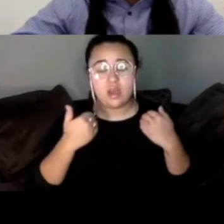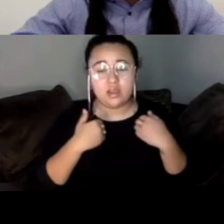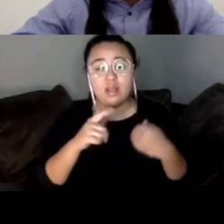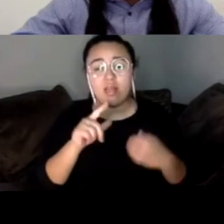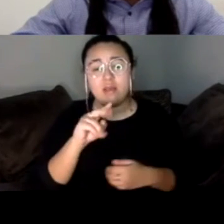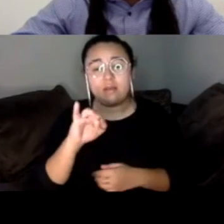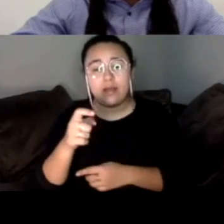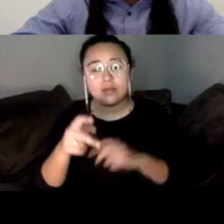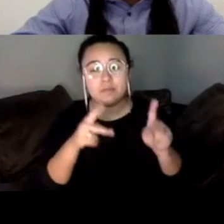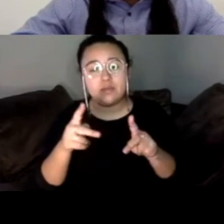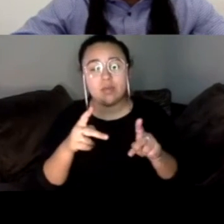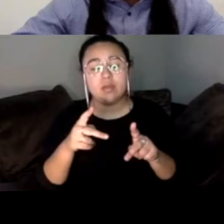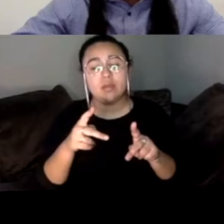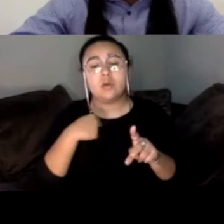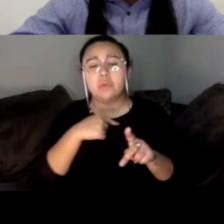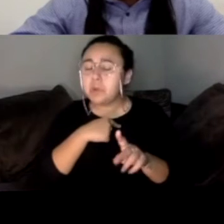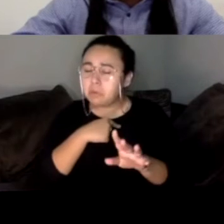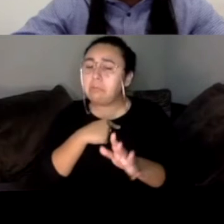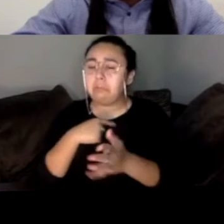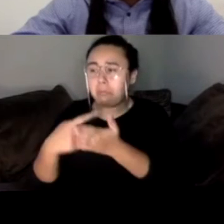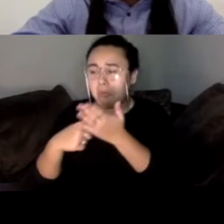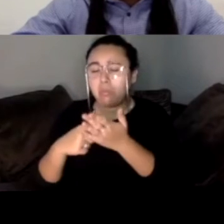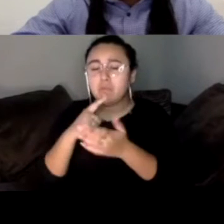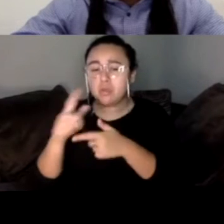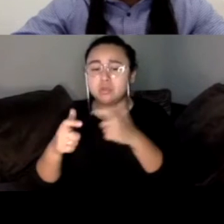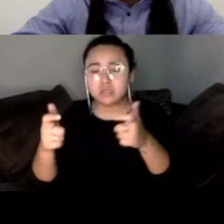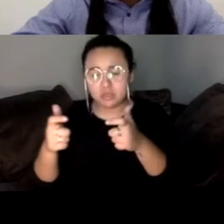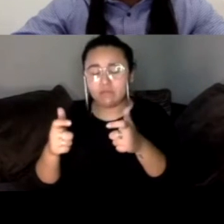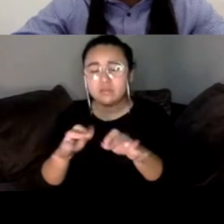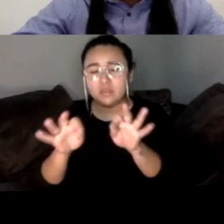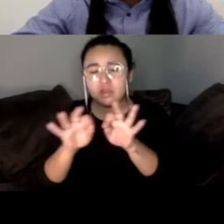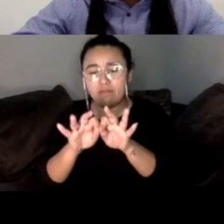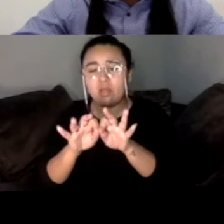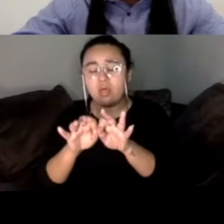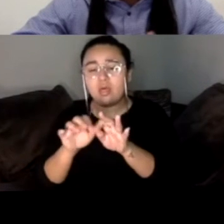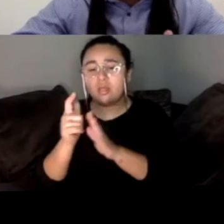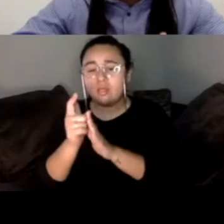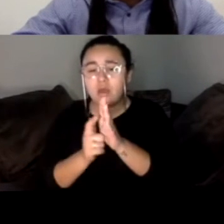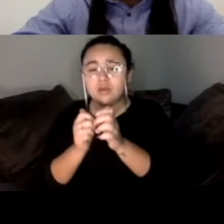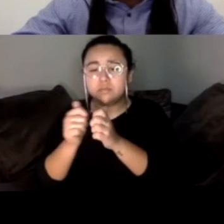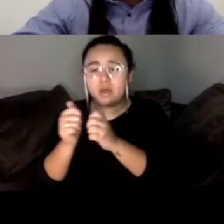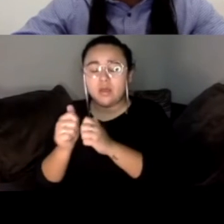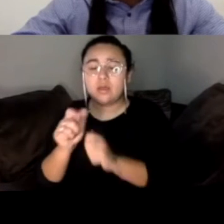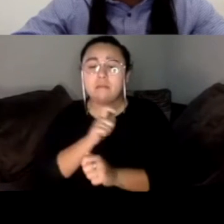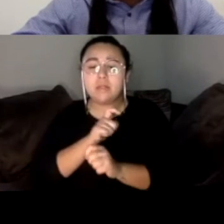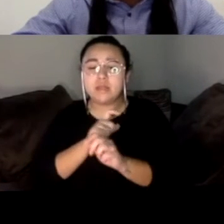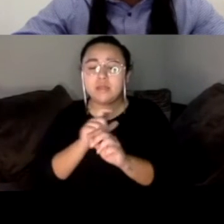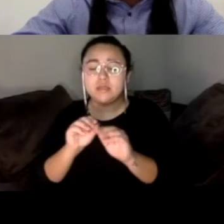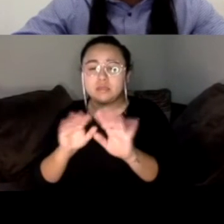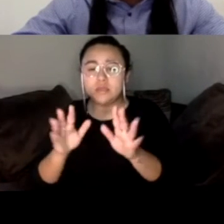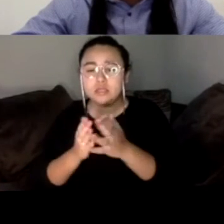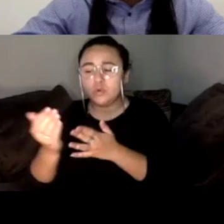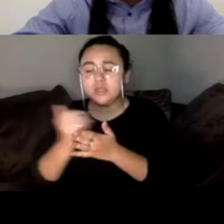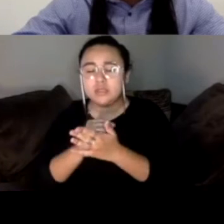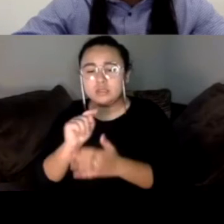about like some of like the significant, like laws that have been passed, like, you know, uh, uh, the transparency and police misconduct to